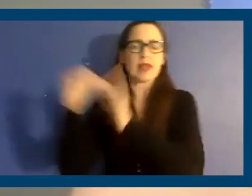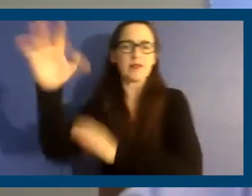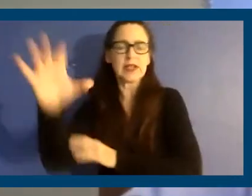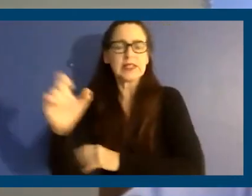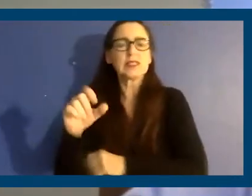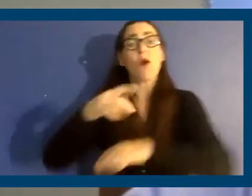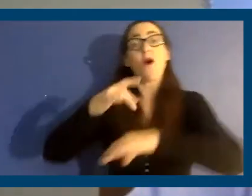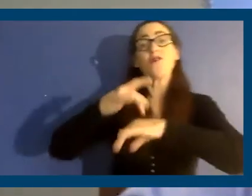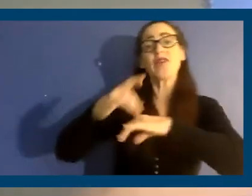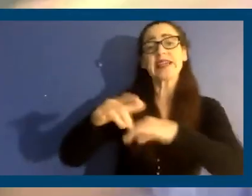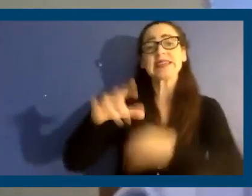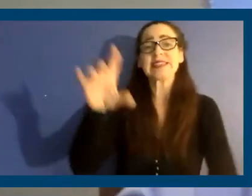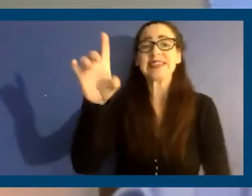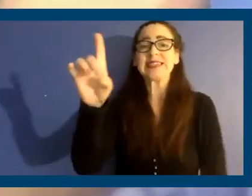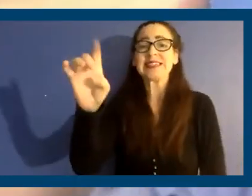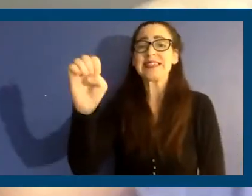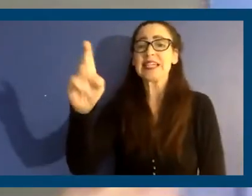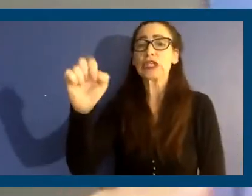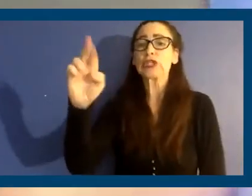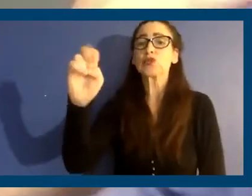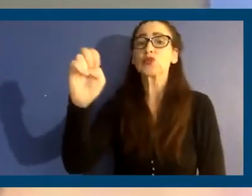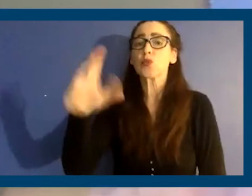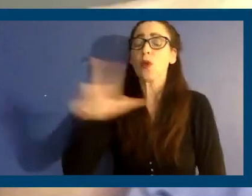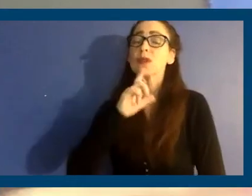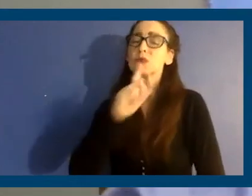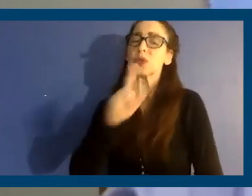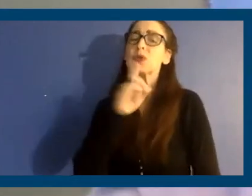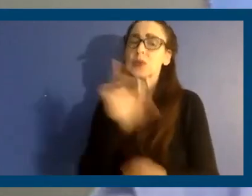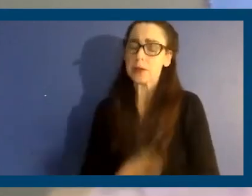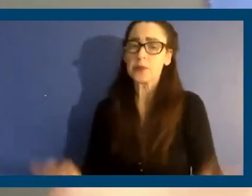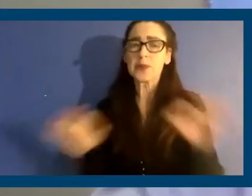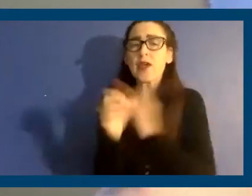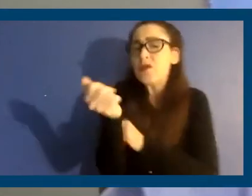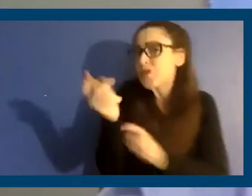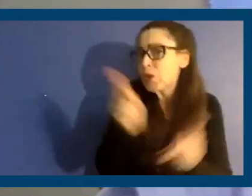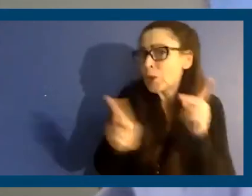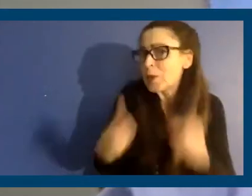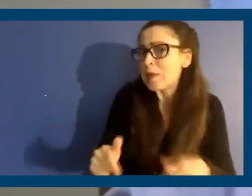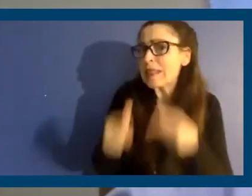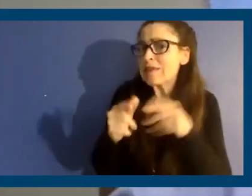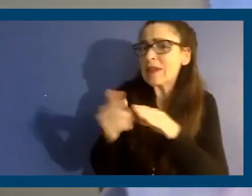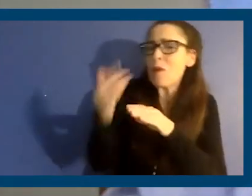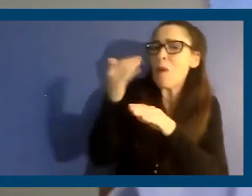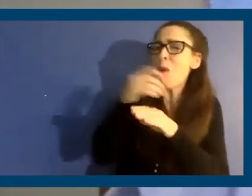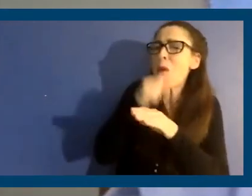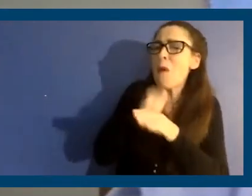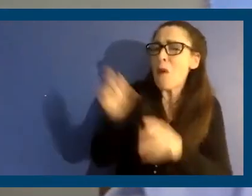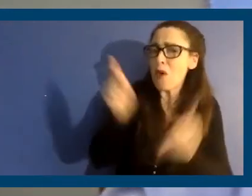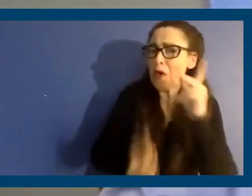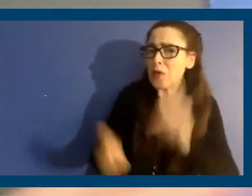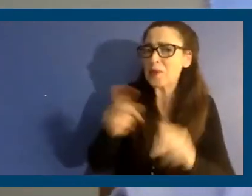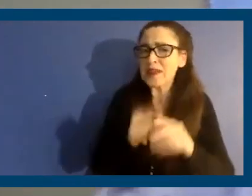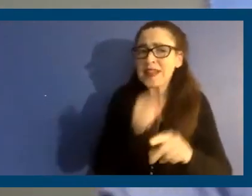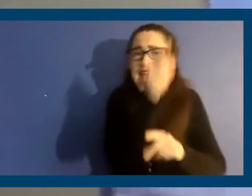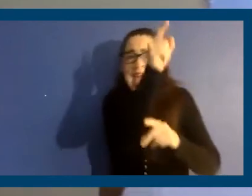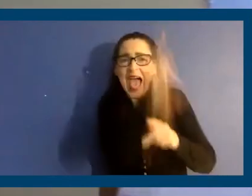is also extremely important. Because just imagine if you're one of the few tenants living in your old building that's paying half the rent or